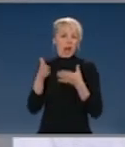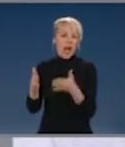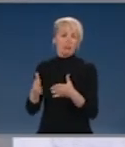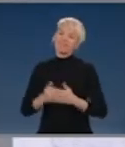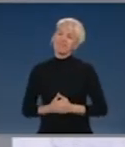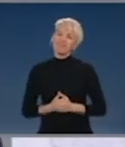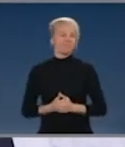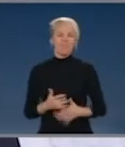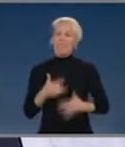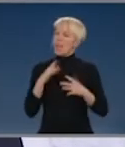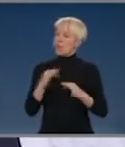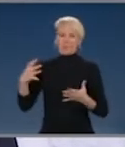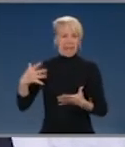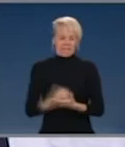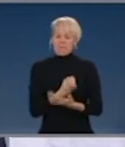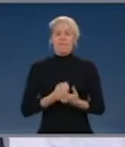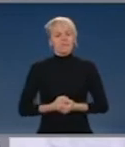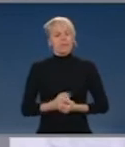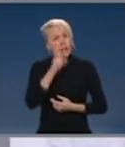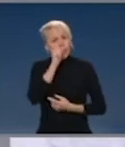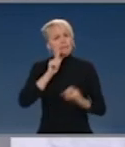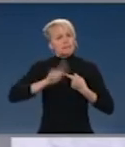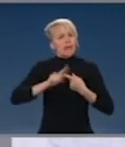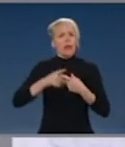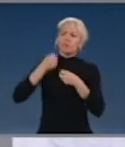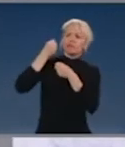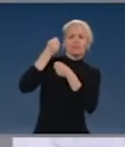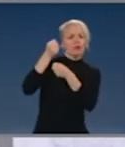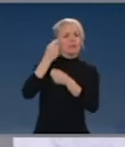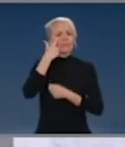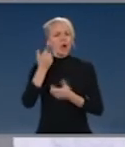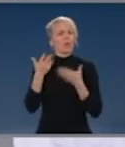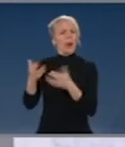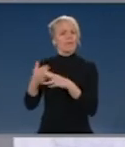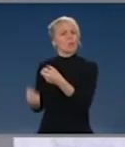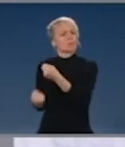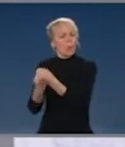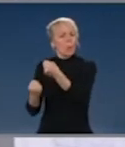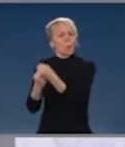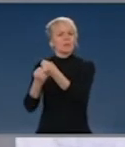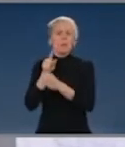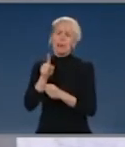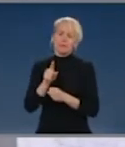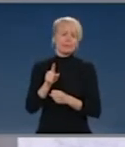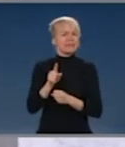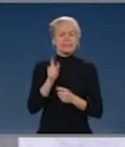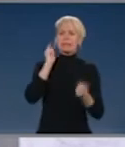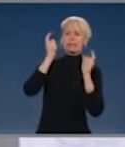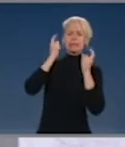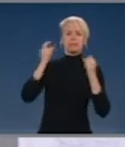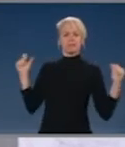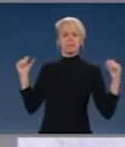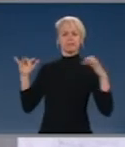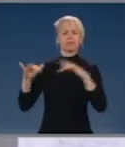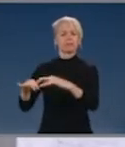We all found a way on Anzac Day to thank those who gave us our liberty and not gather in large numbers